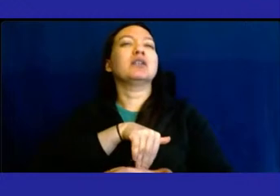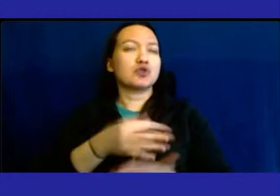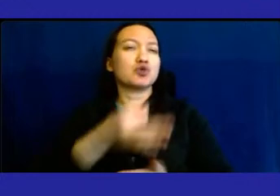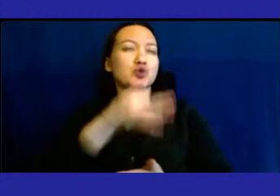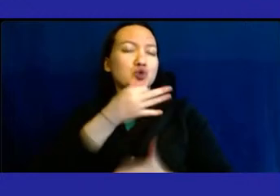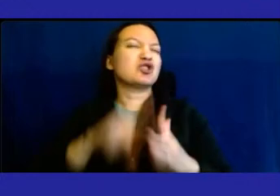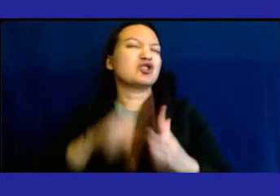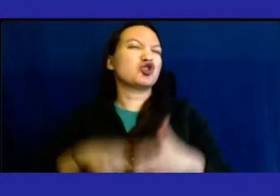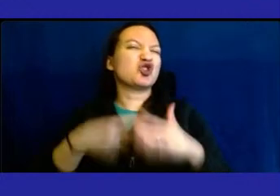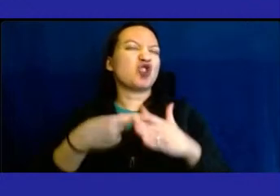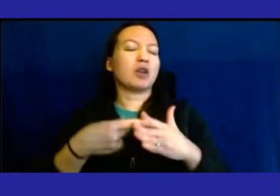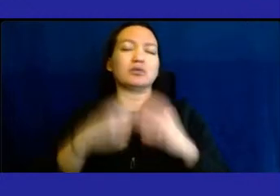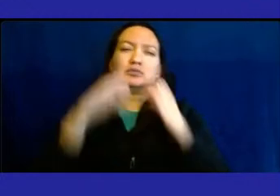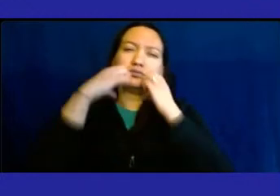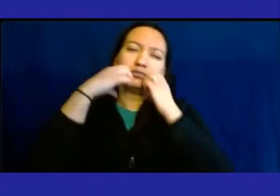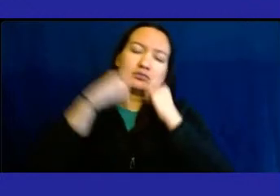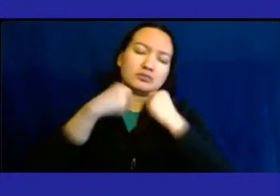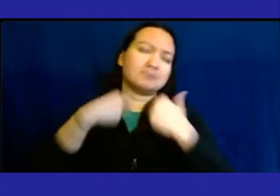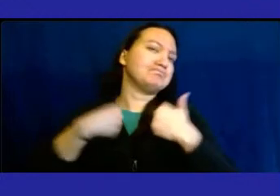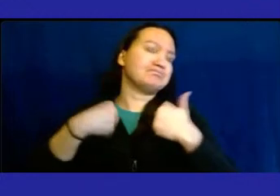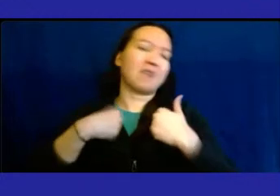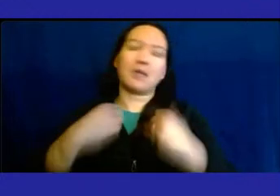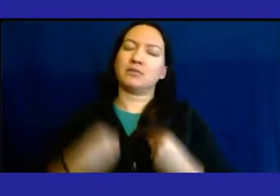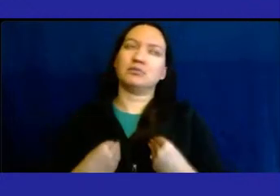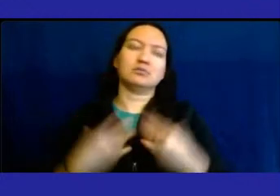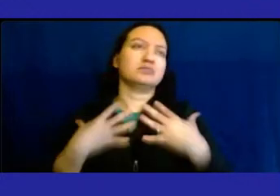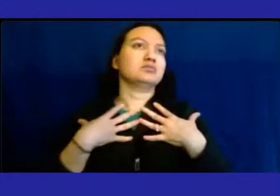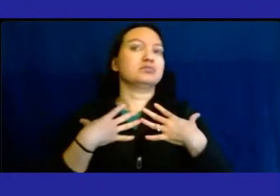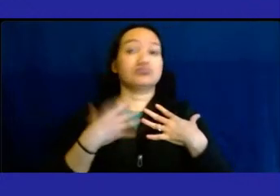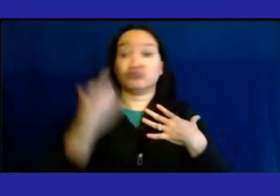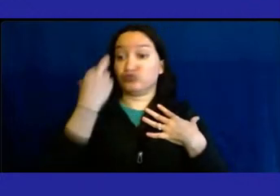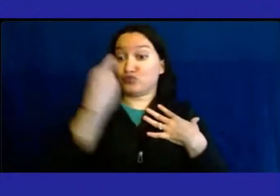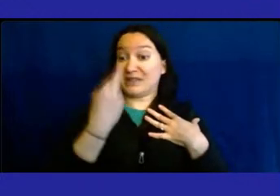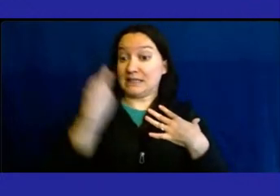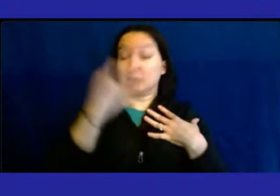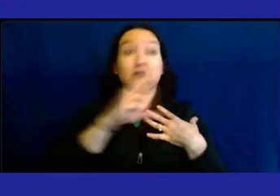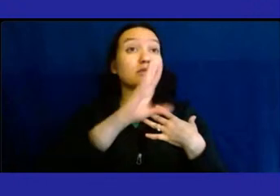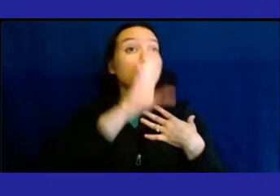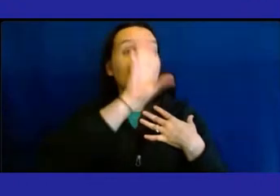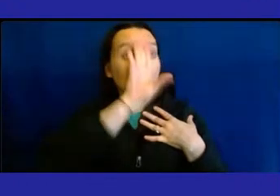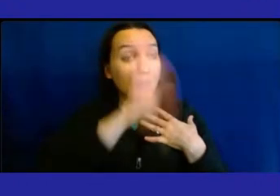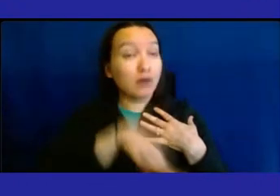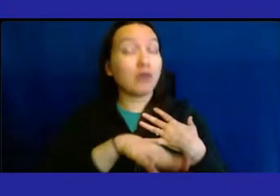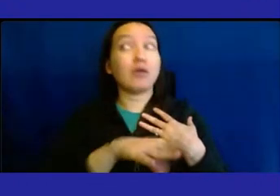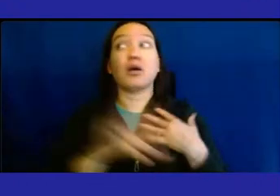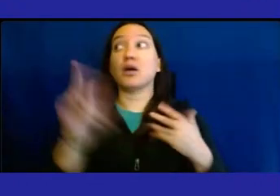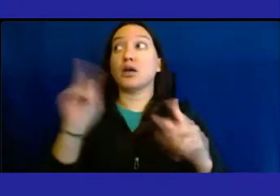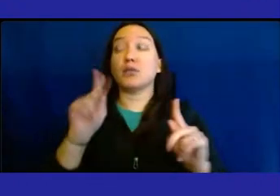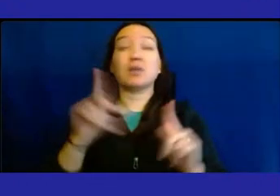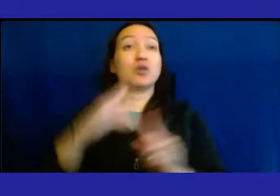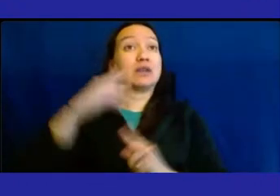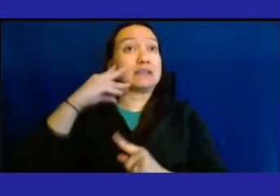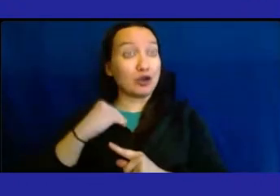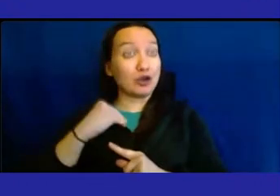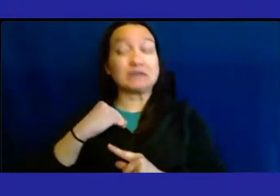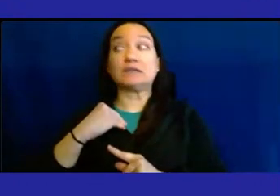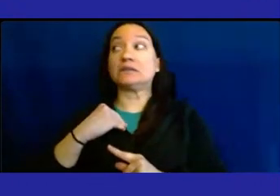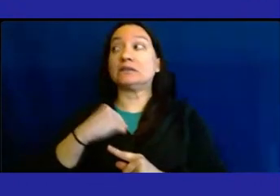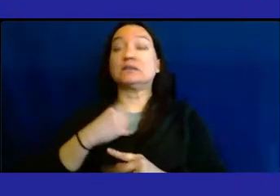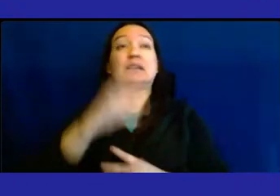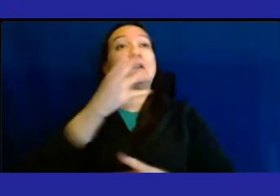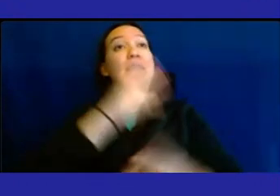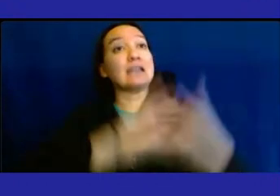And that's like near and dear to my heart, and I'm thrilled. Because you know that people going through chemotherapy,